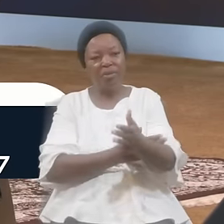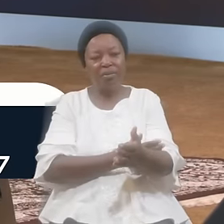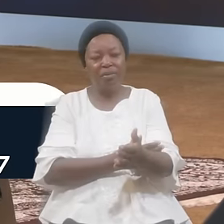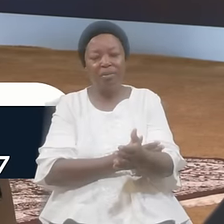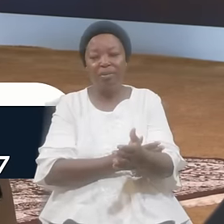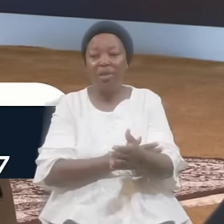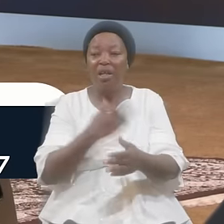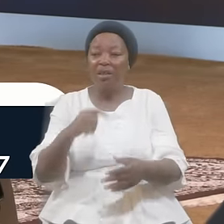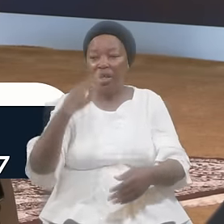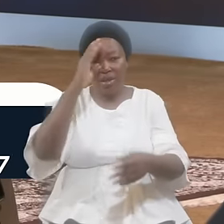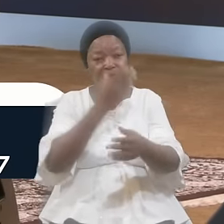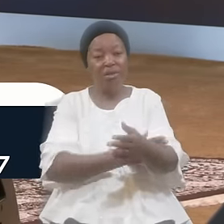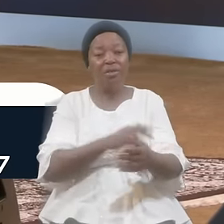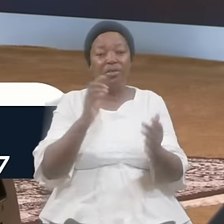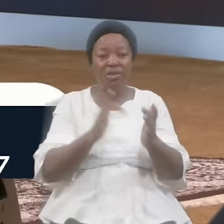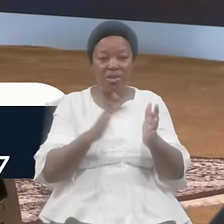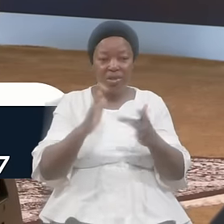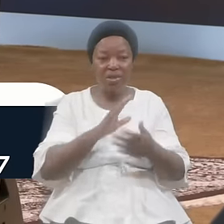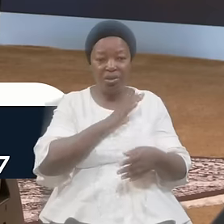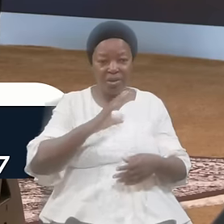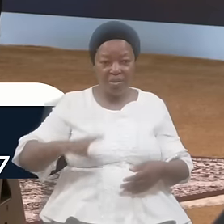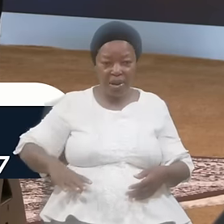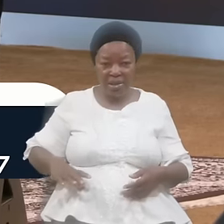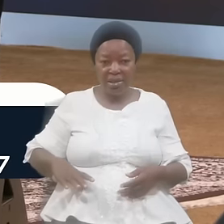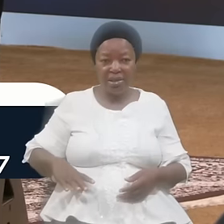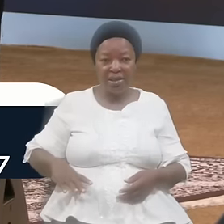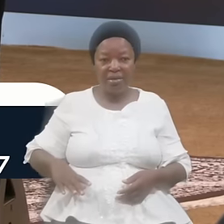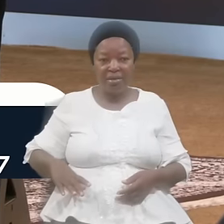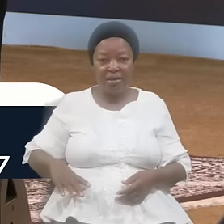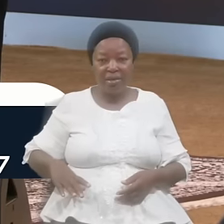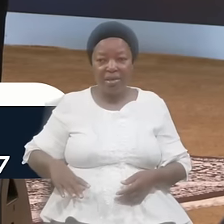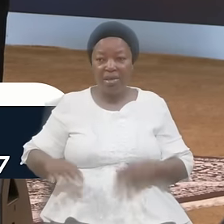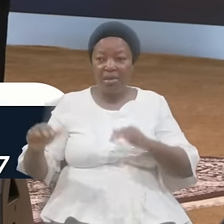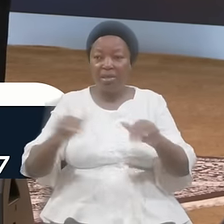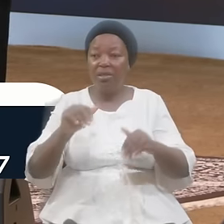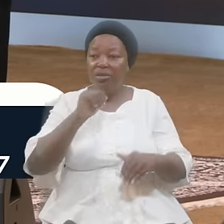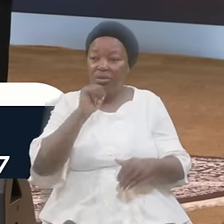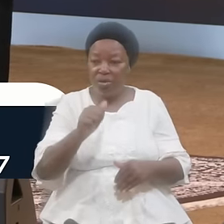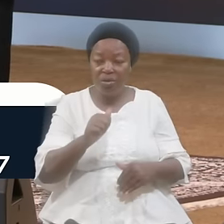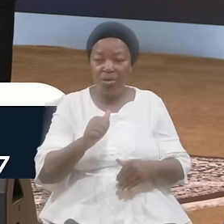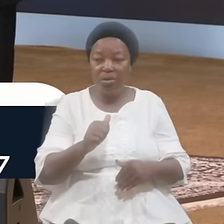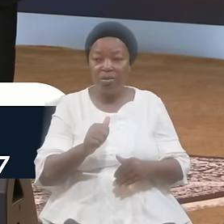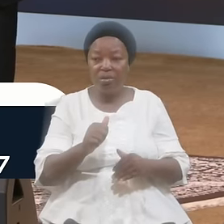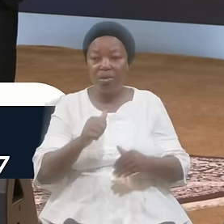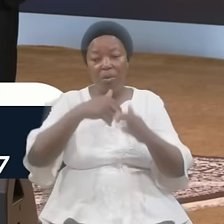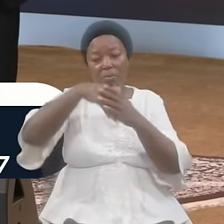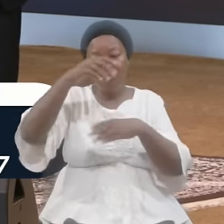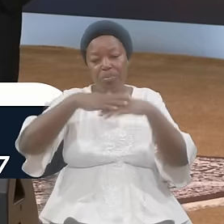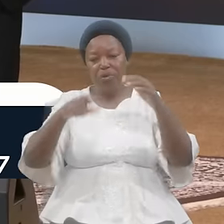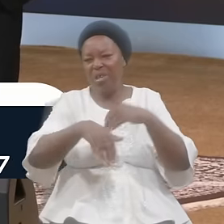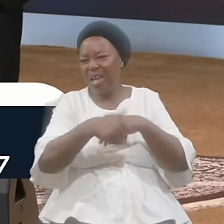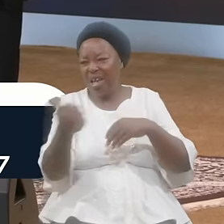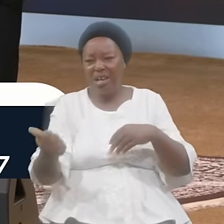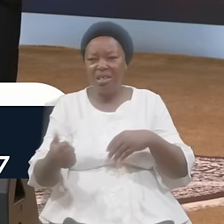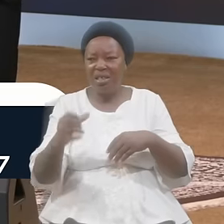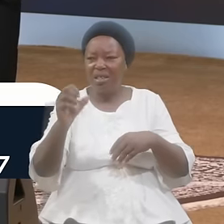The Son Jesus Christ Did Not Erach Any Statue